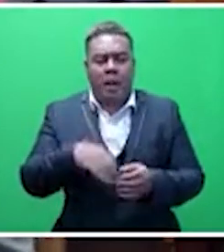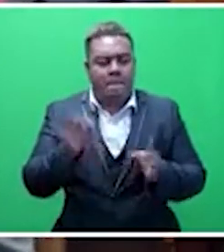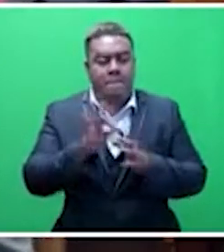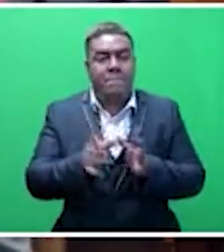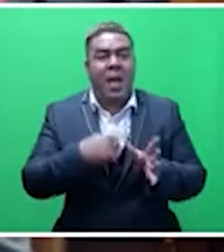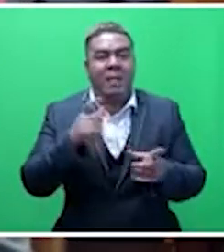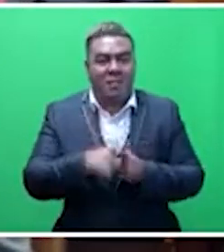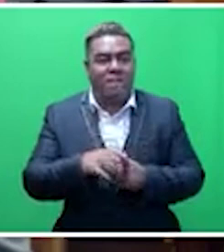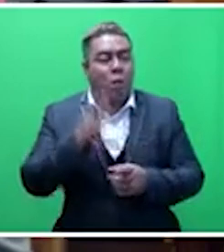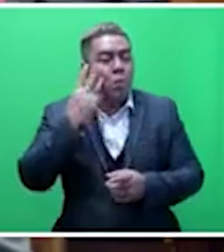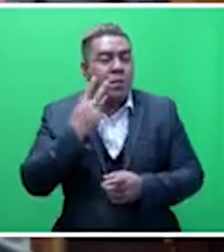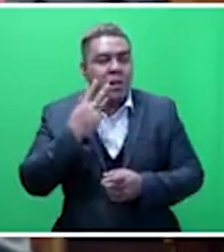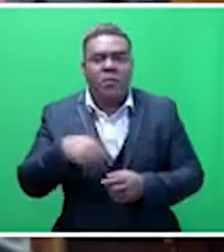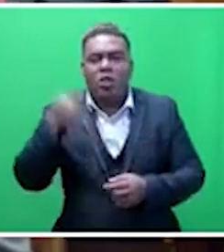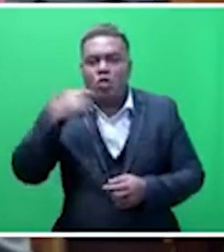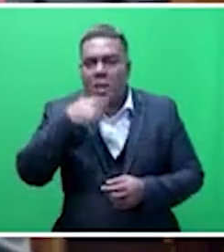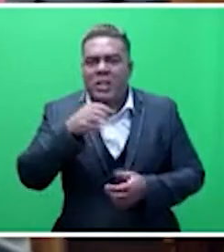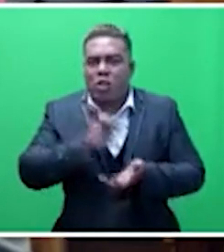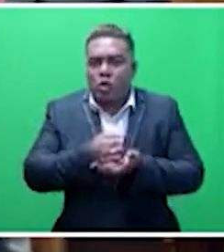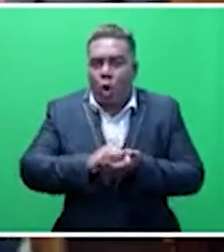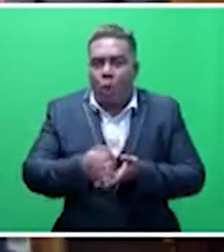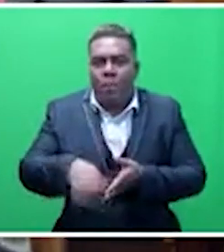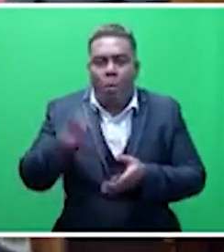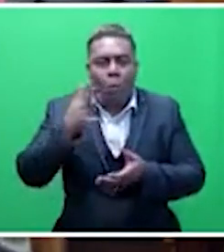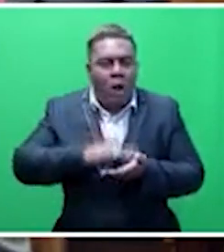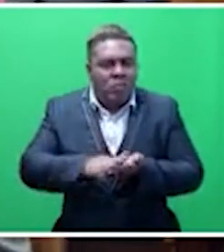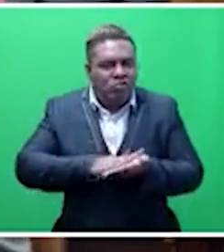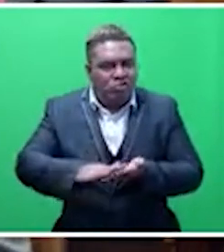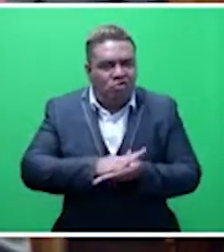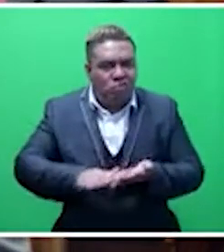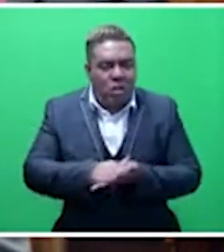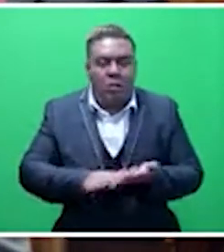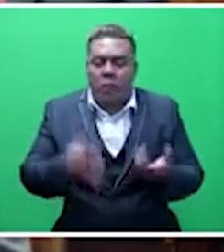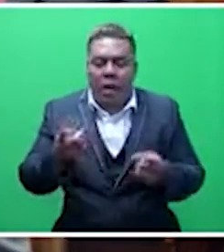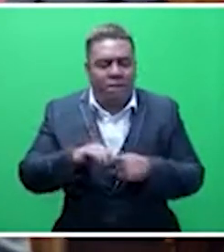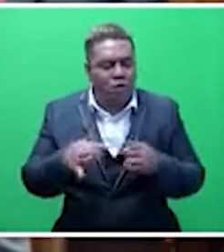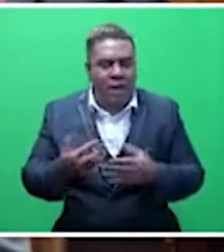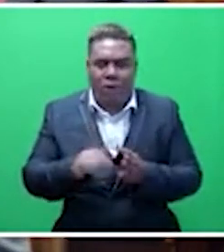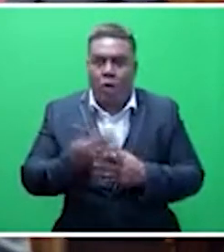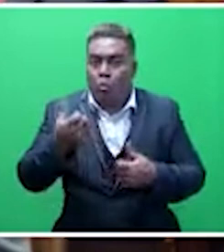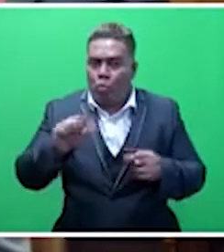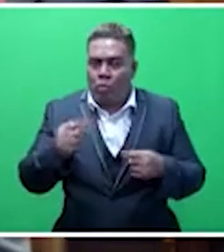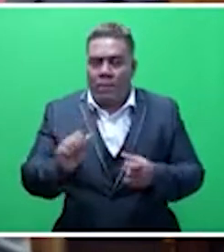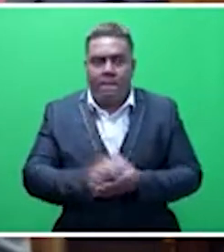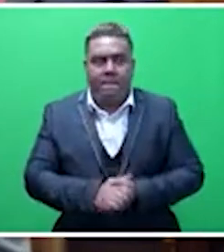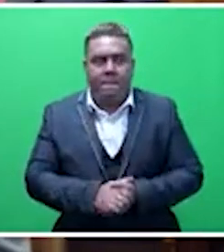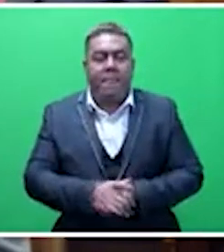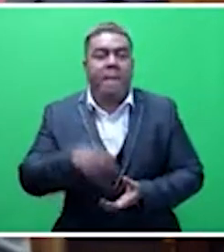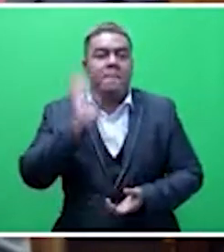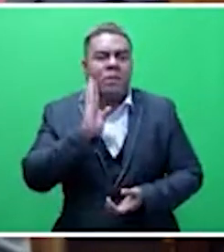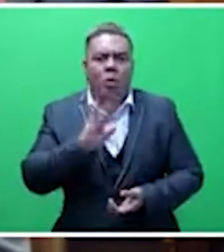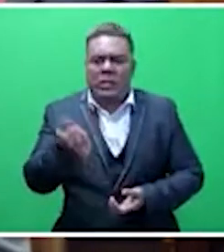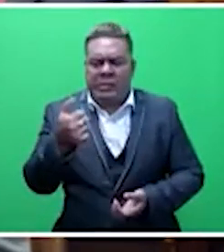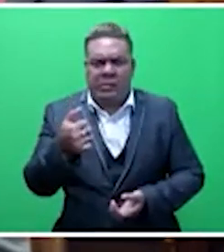pads for women, things like toothpaste, soap, washing detergent, these are everyday household items that people buy. Before, there's only six